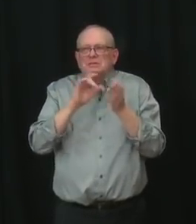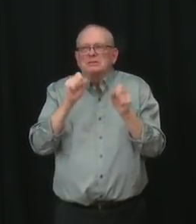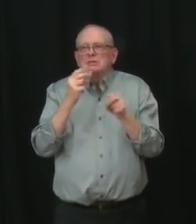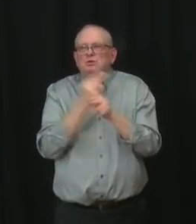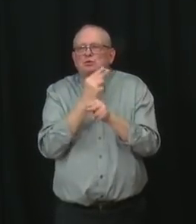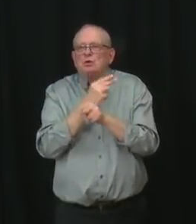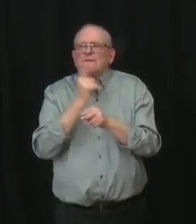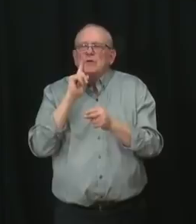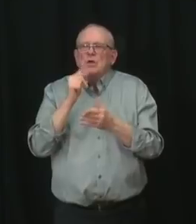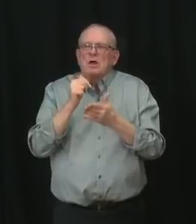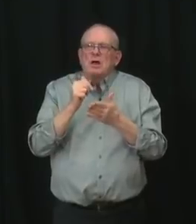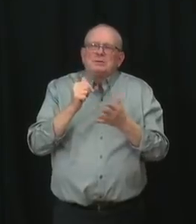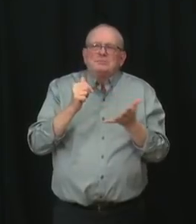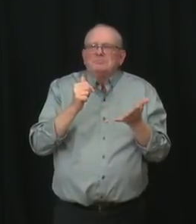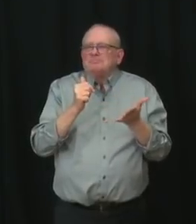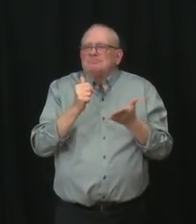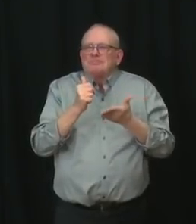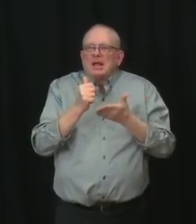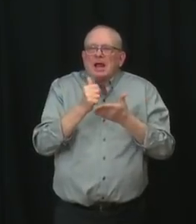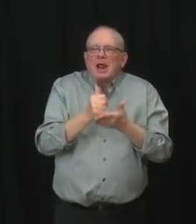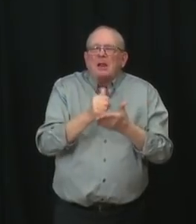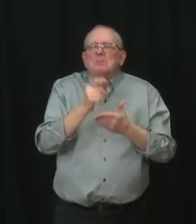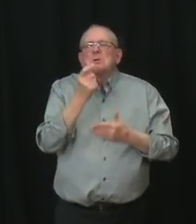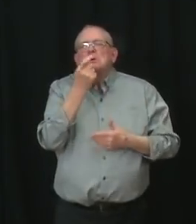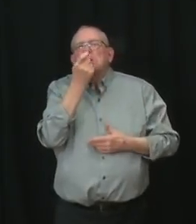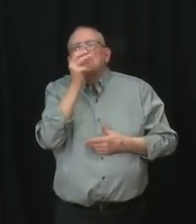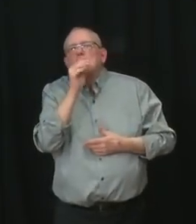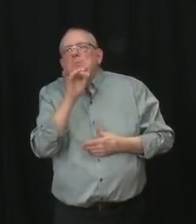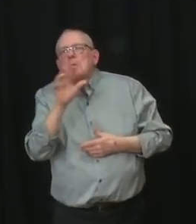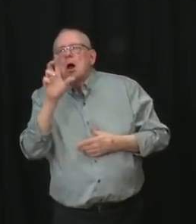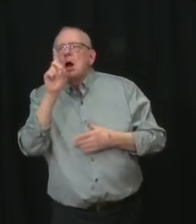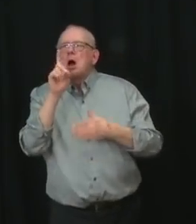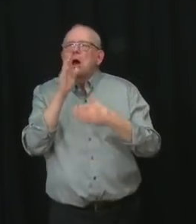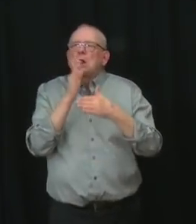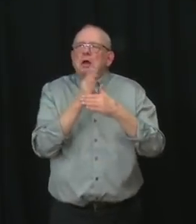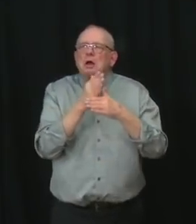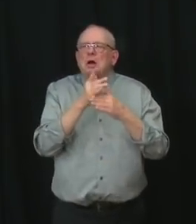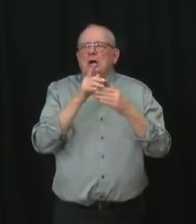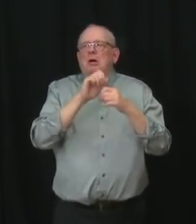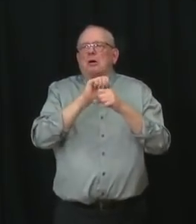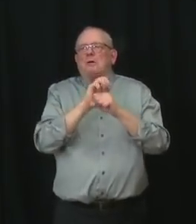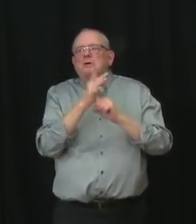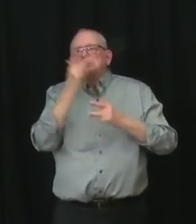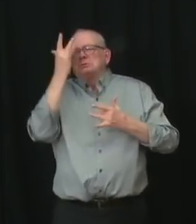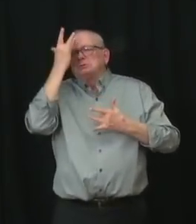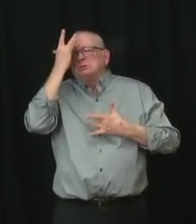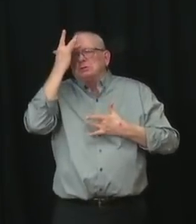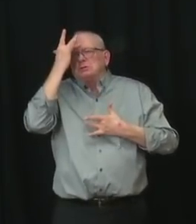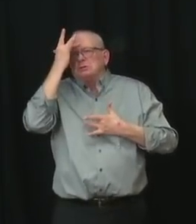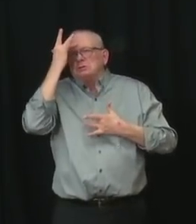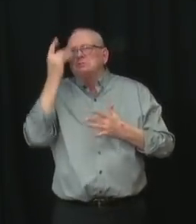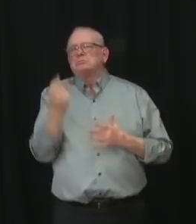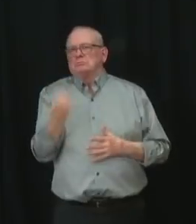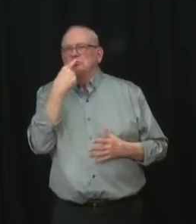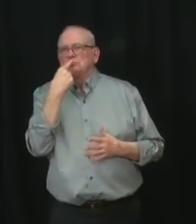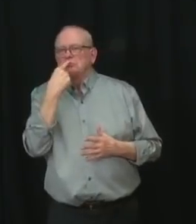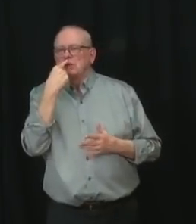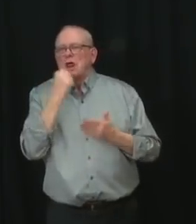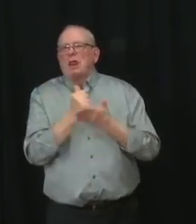eligible individuals with mild to moderate COVID from experiencing severe illness and ending up in hospital.